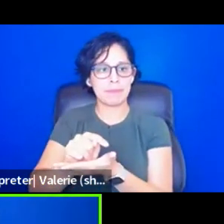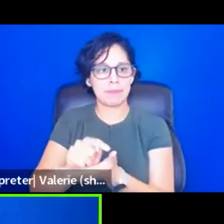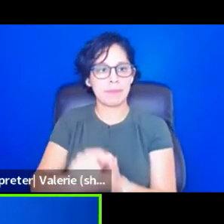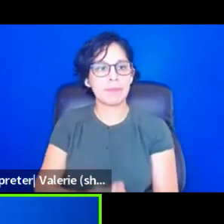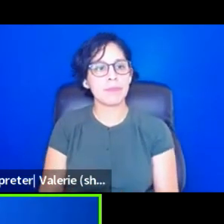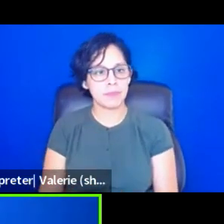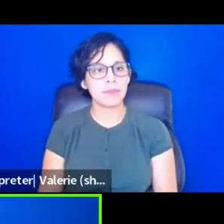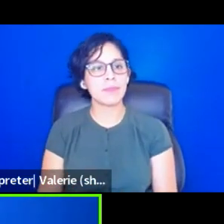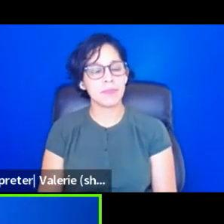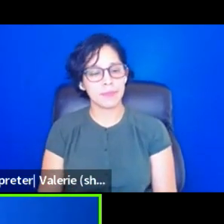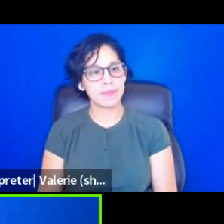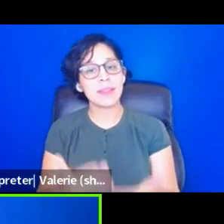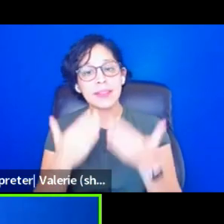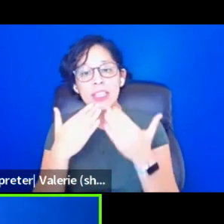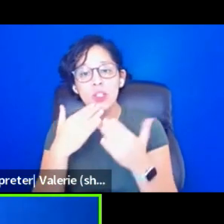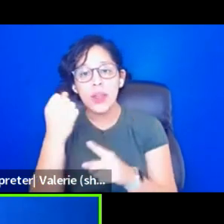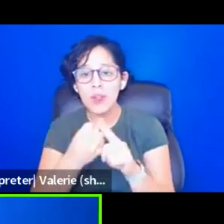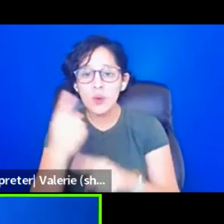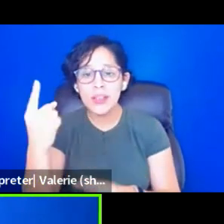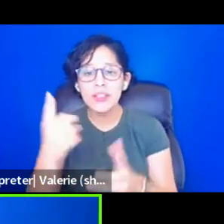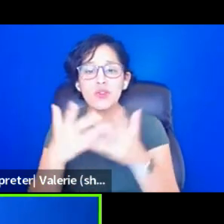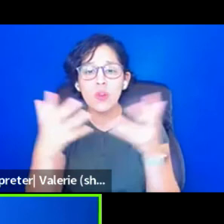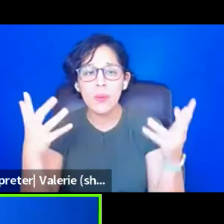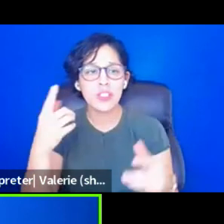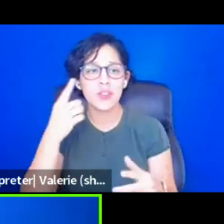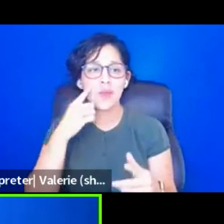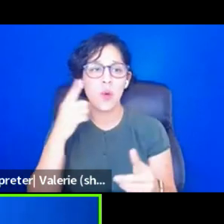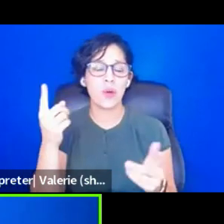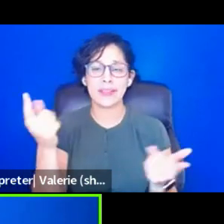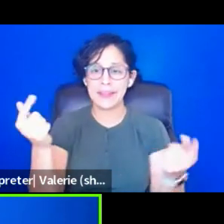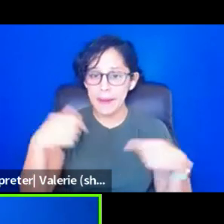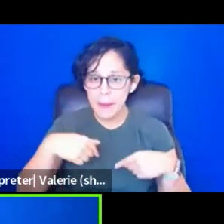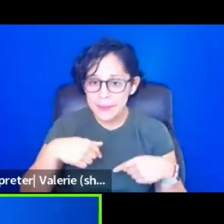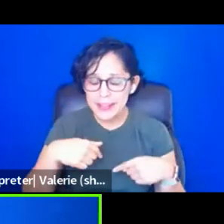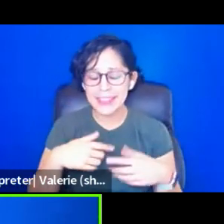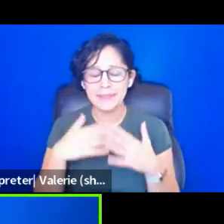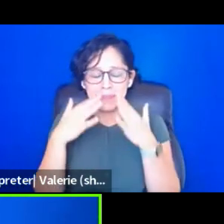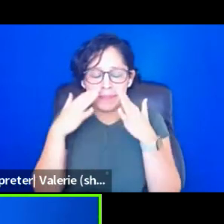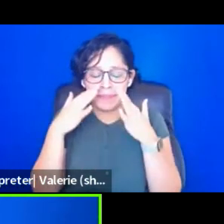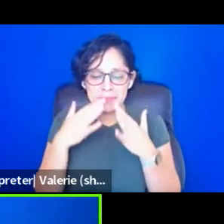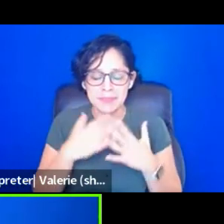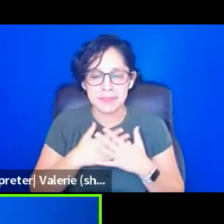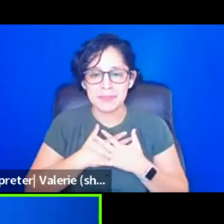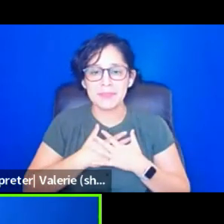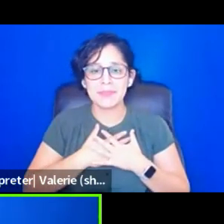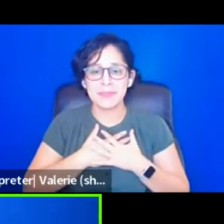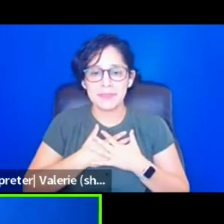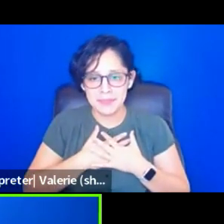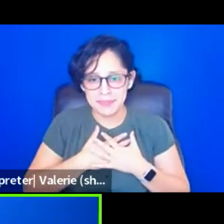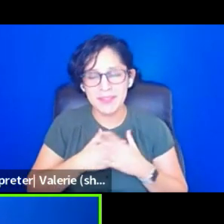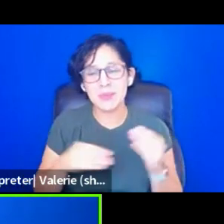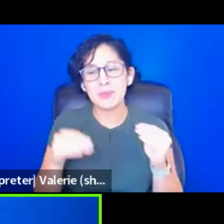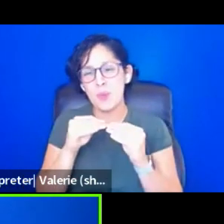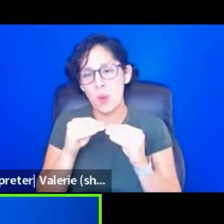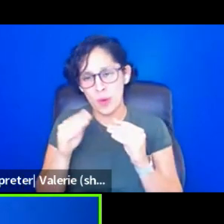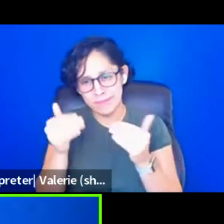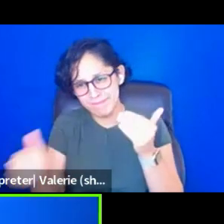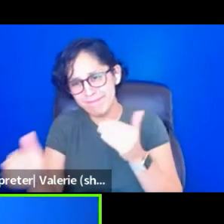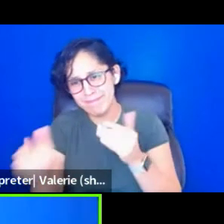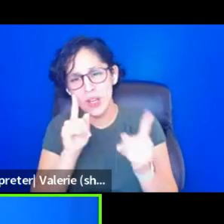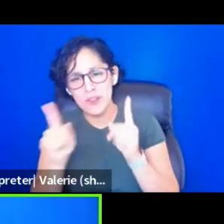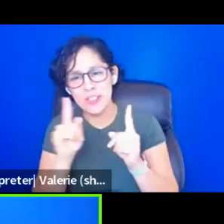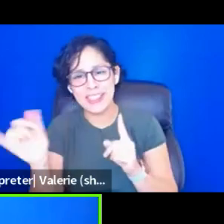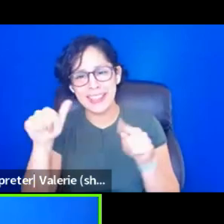Um, thank you everyone so much, um, for being here and, um, to more conversations like this.